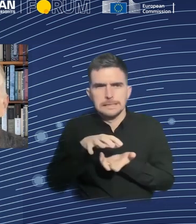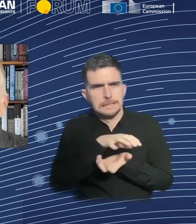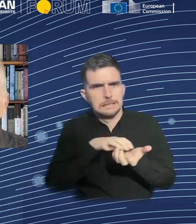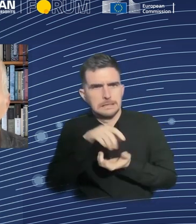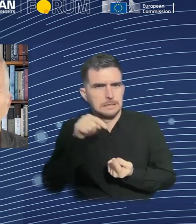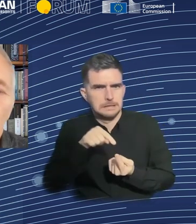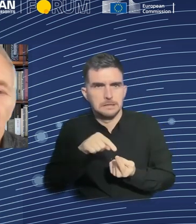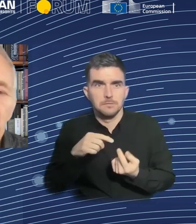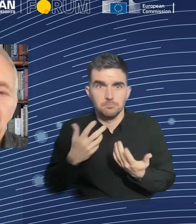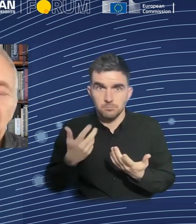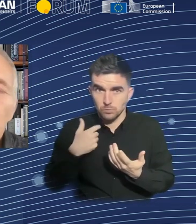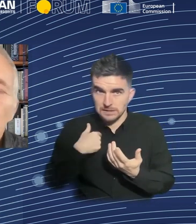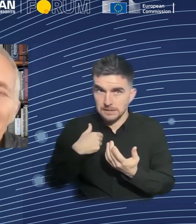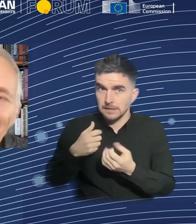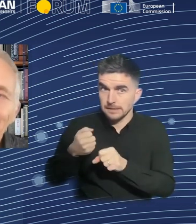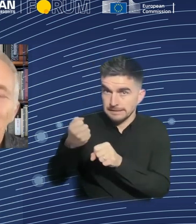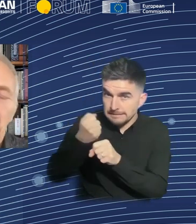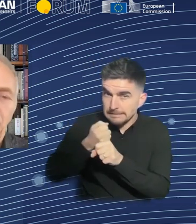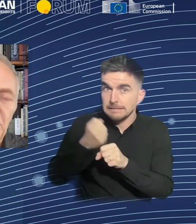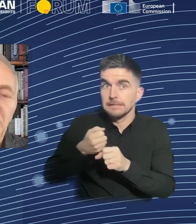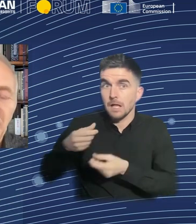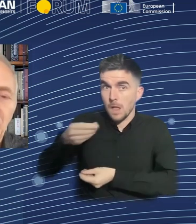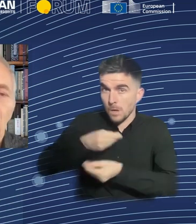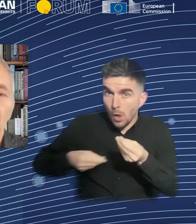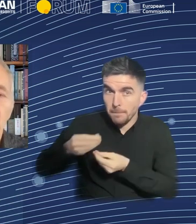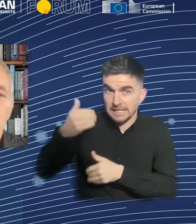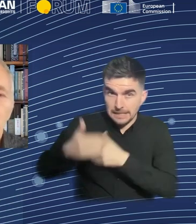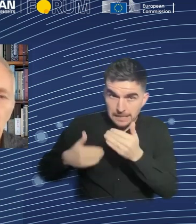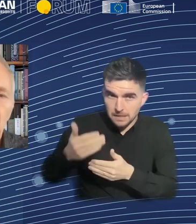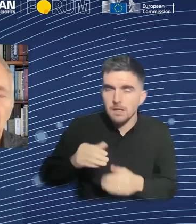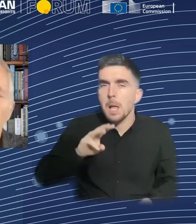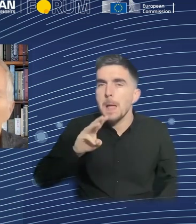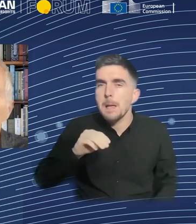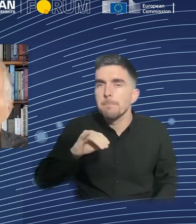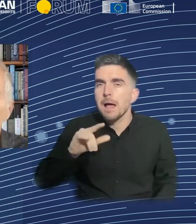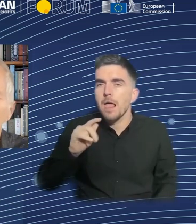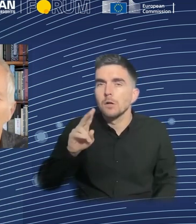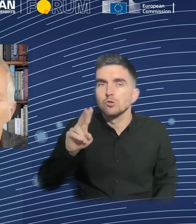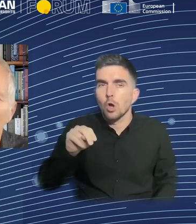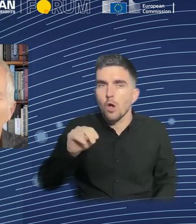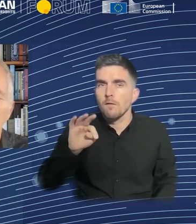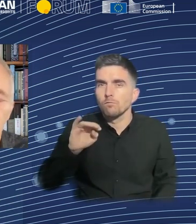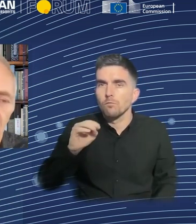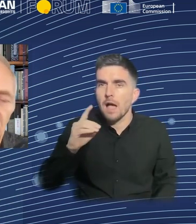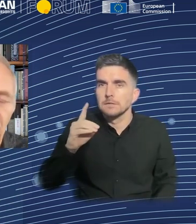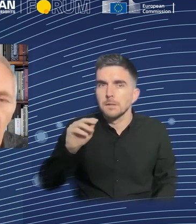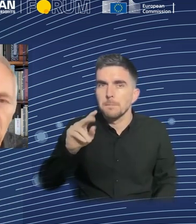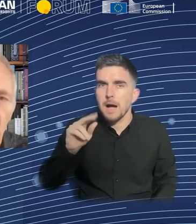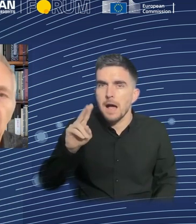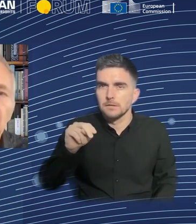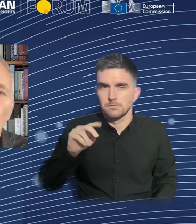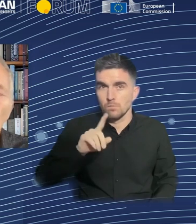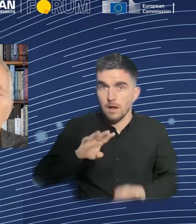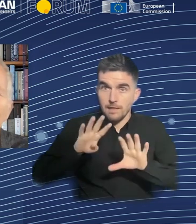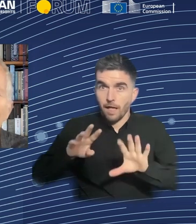is to increase its profits. And we ended up, particularly in the US, but really everywhere because the US is so influential